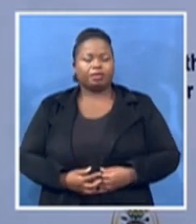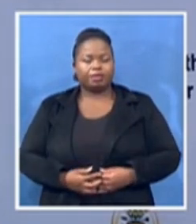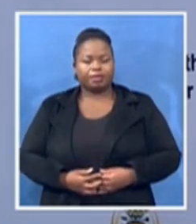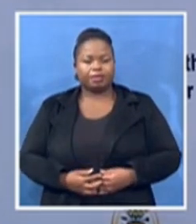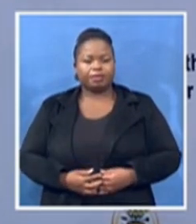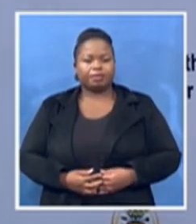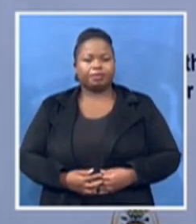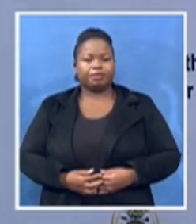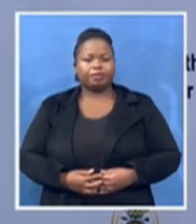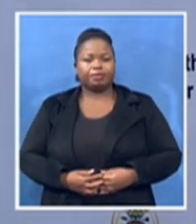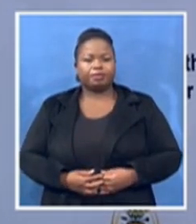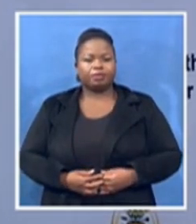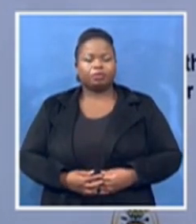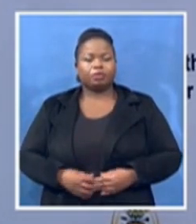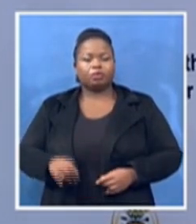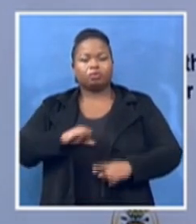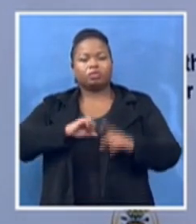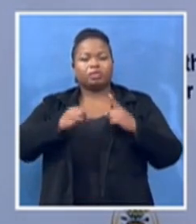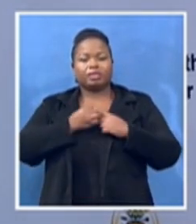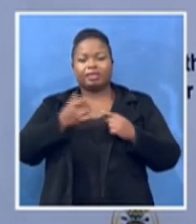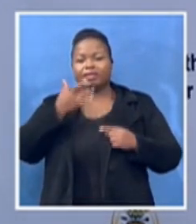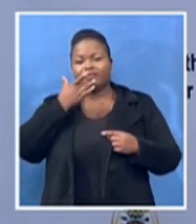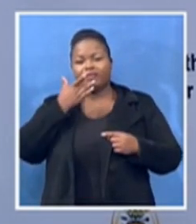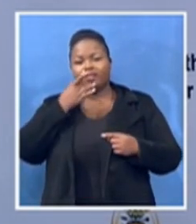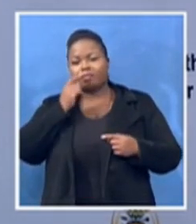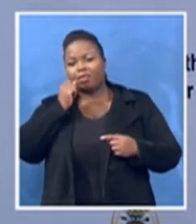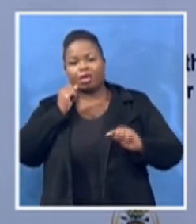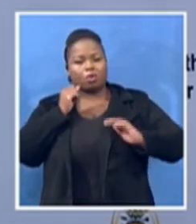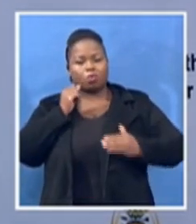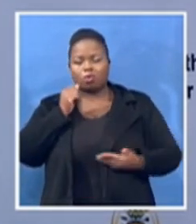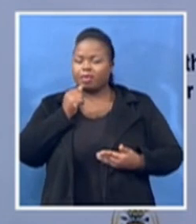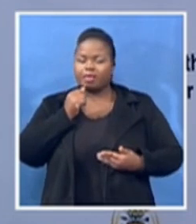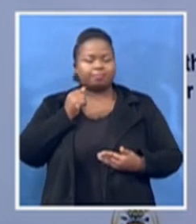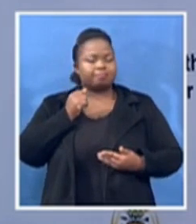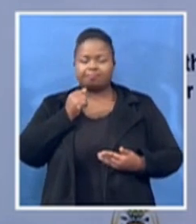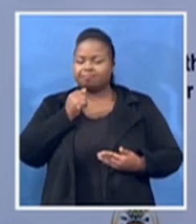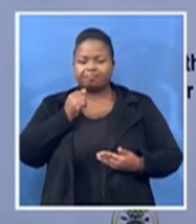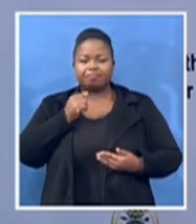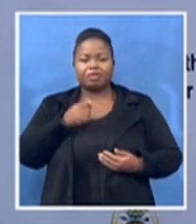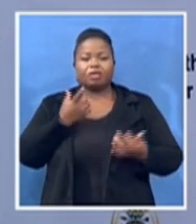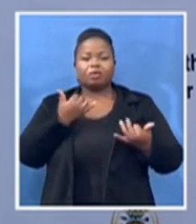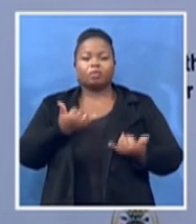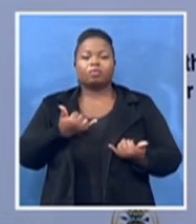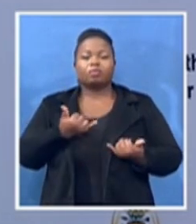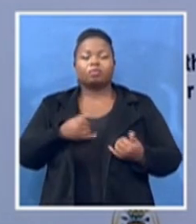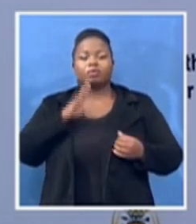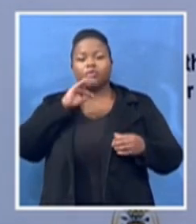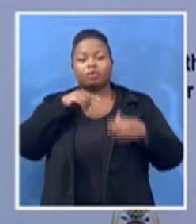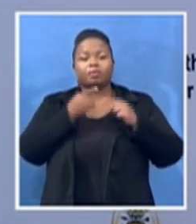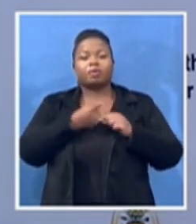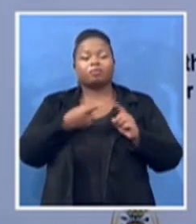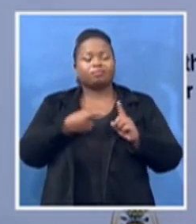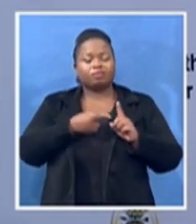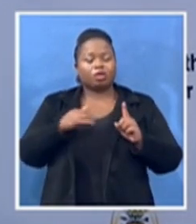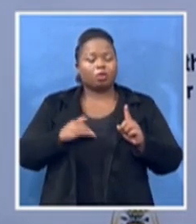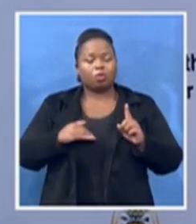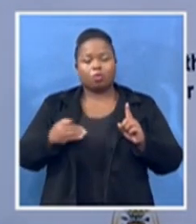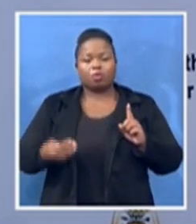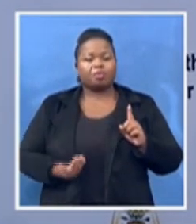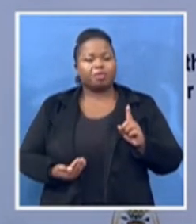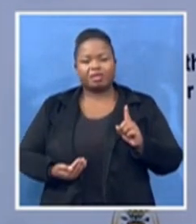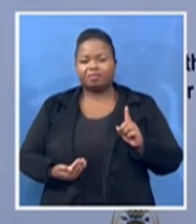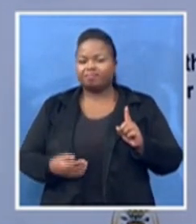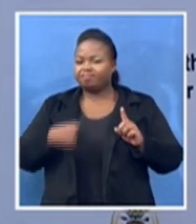We're talking here of a woman, eh, who defied all odds stacked against her